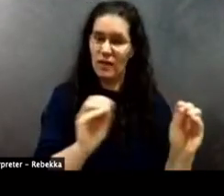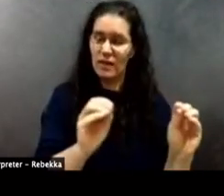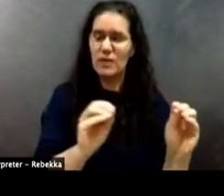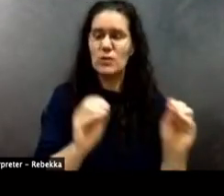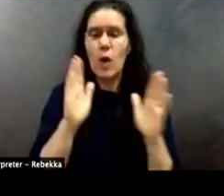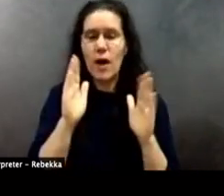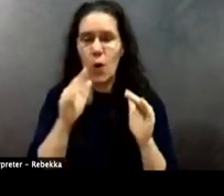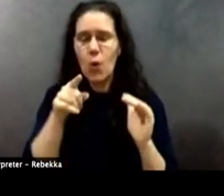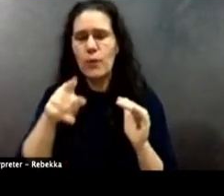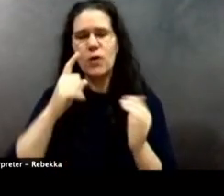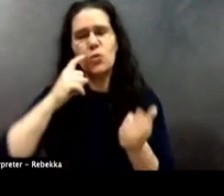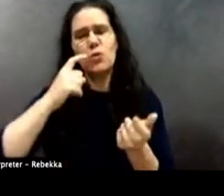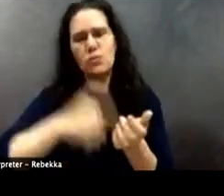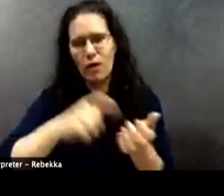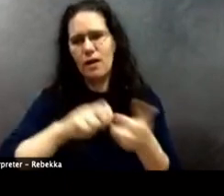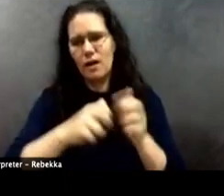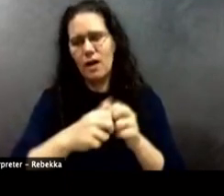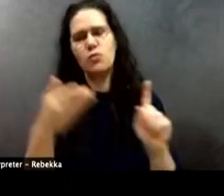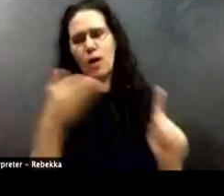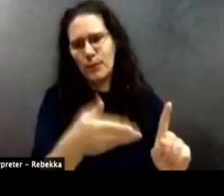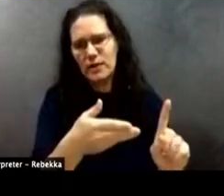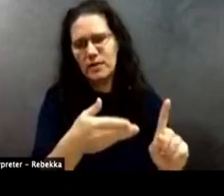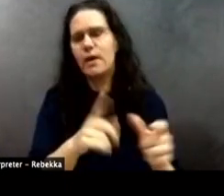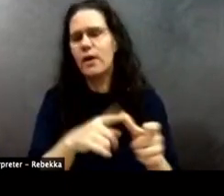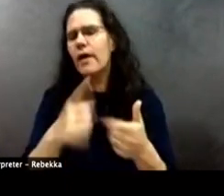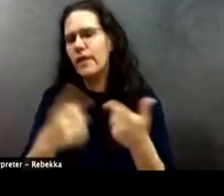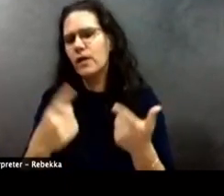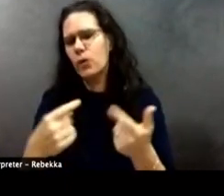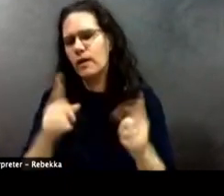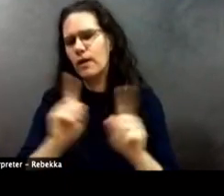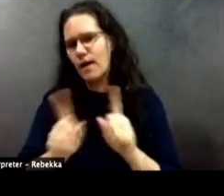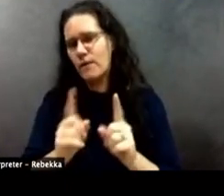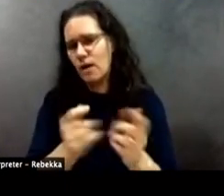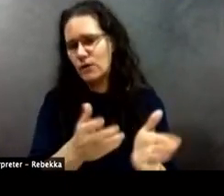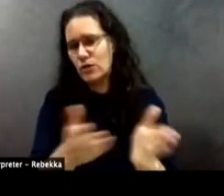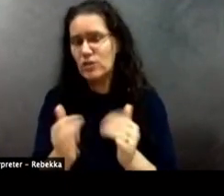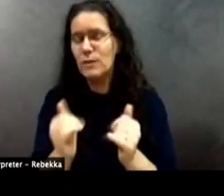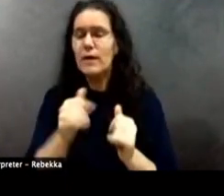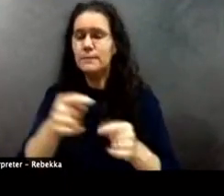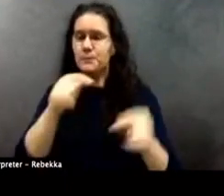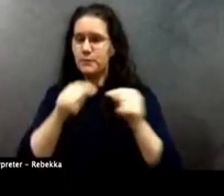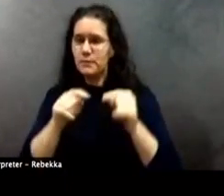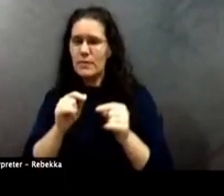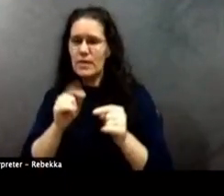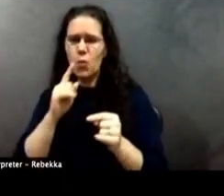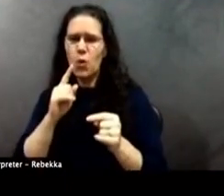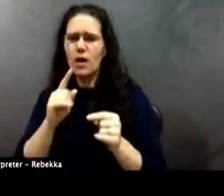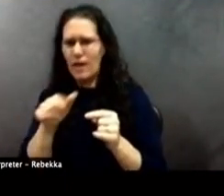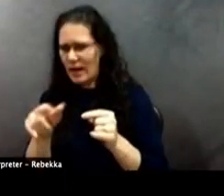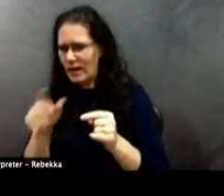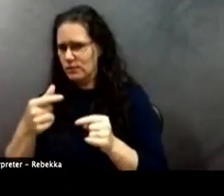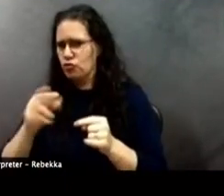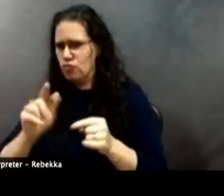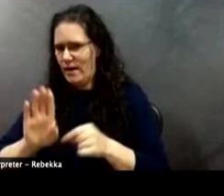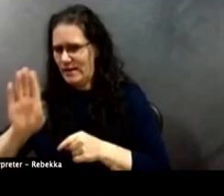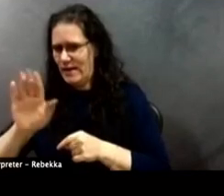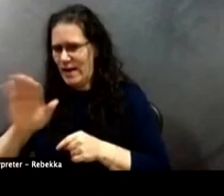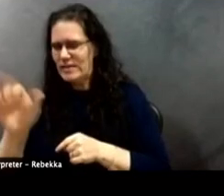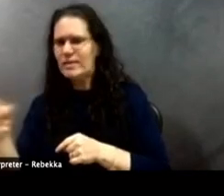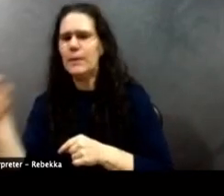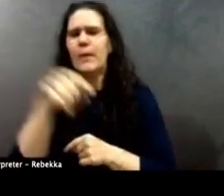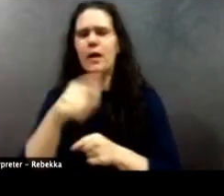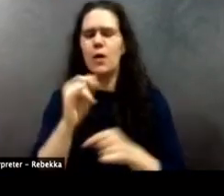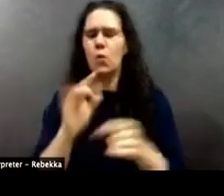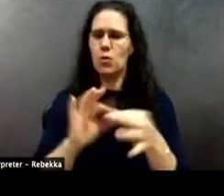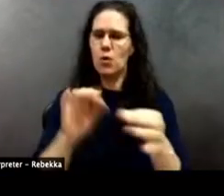conversation. Last but not least, I want to go to Greg, but I want to make sure I address this for any officer on the line who says, well, why are they marching in the street on